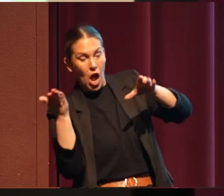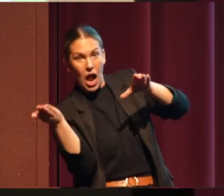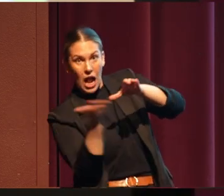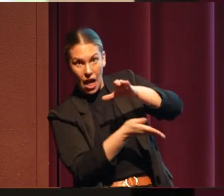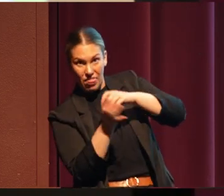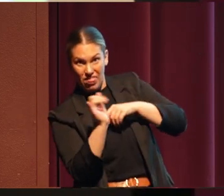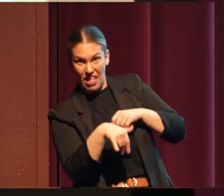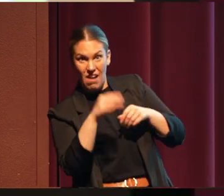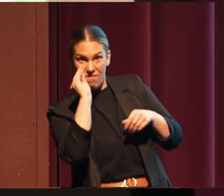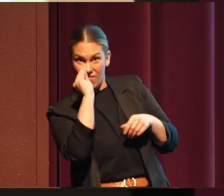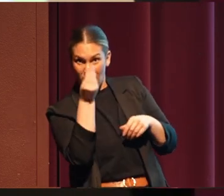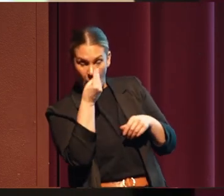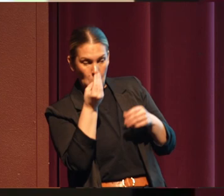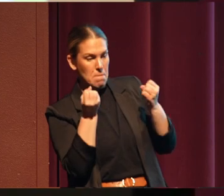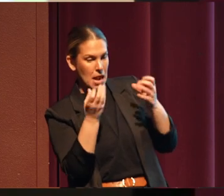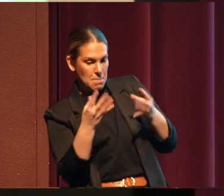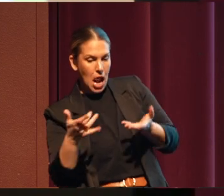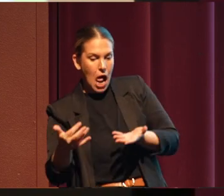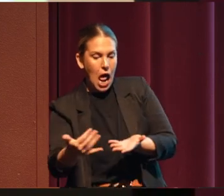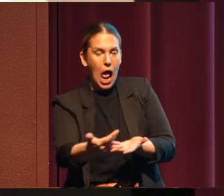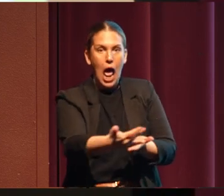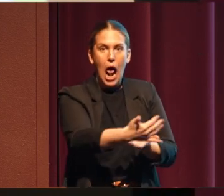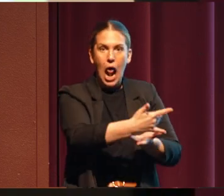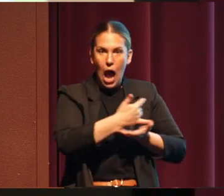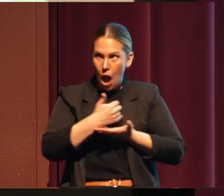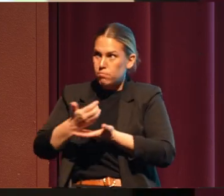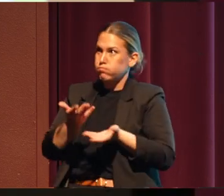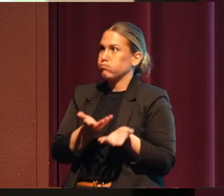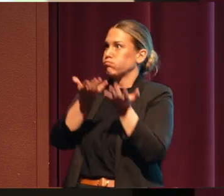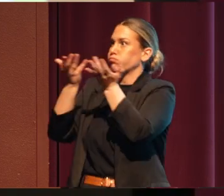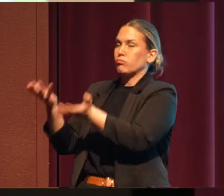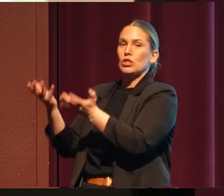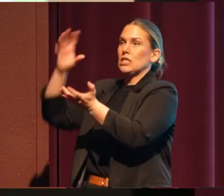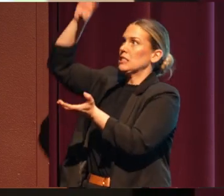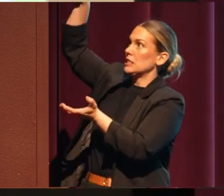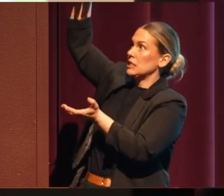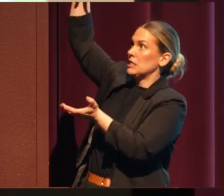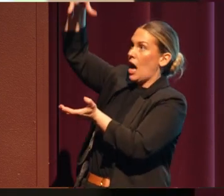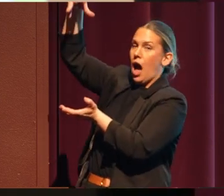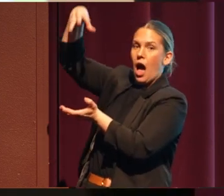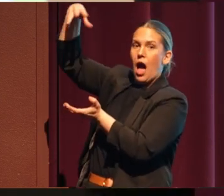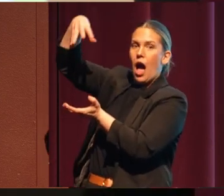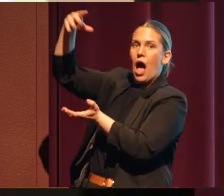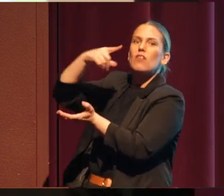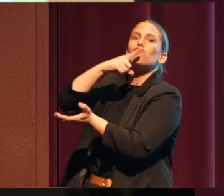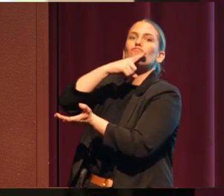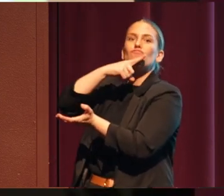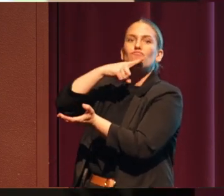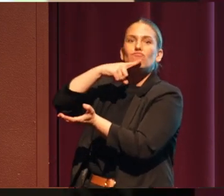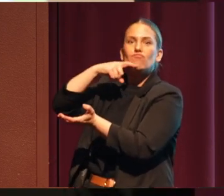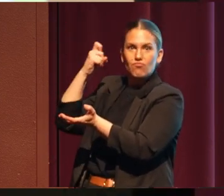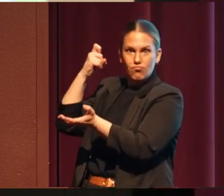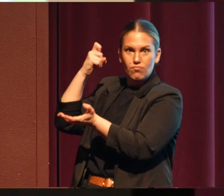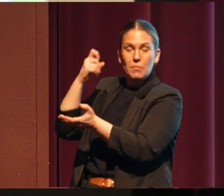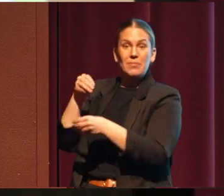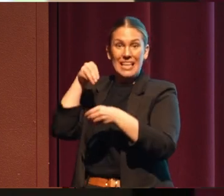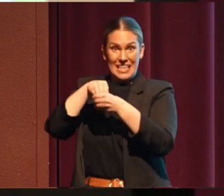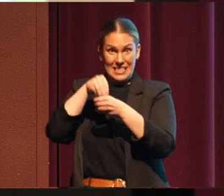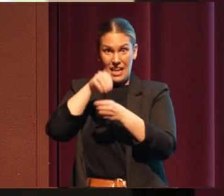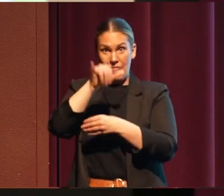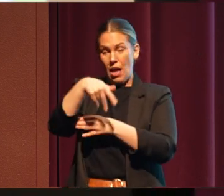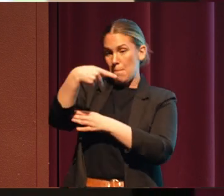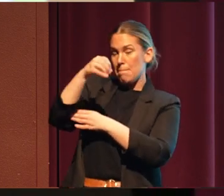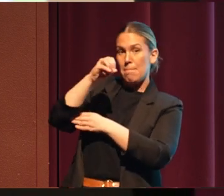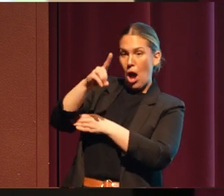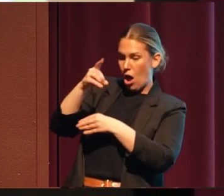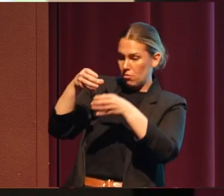a bunch at once, and you would put them in a basket and you would dry them in the sun for a couple of days. And on the inside of that pod are